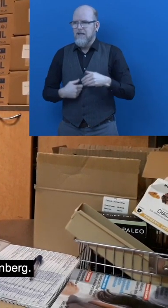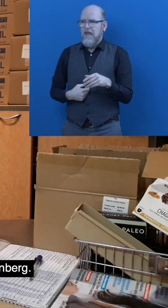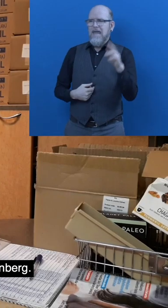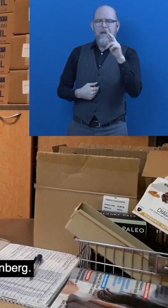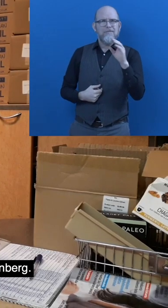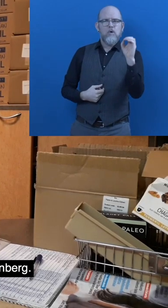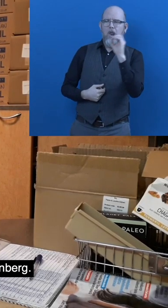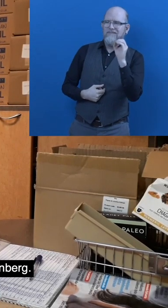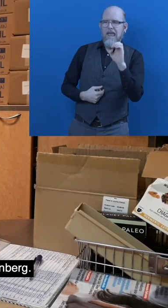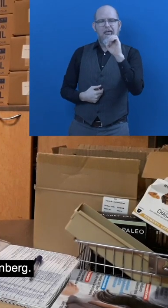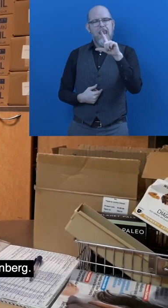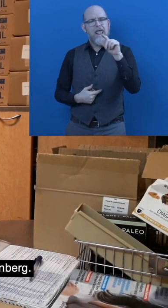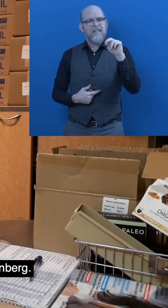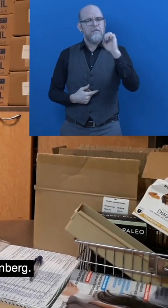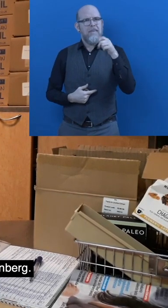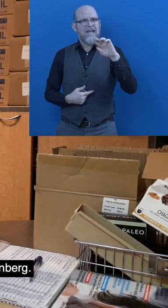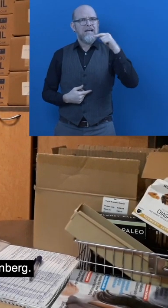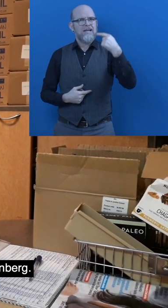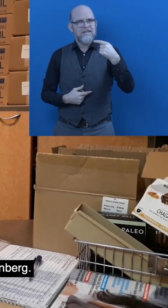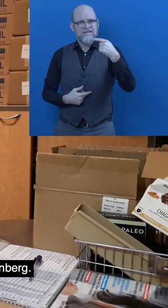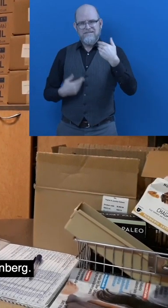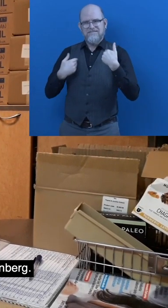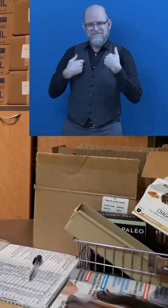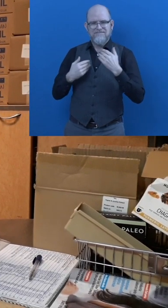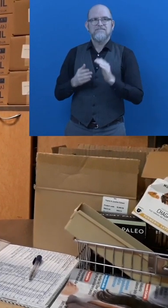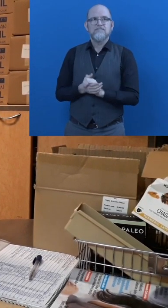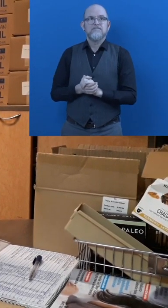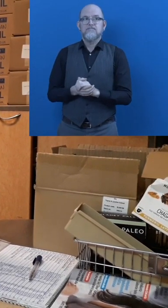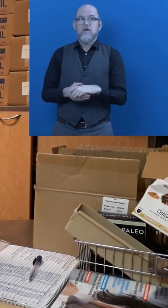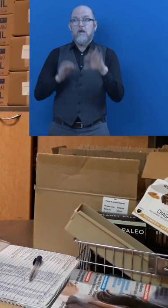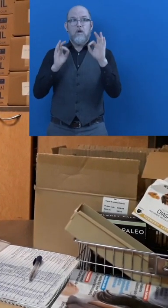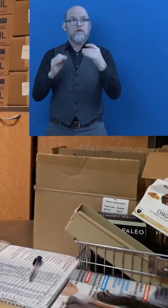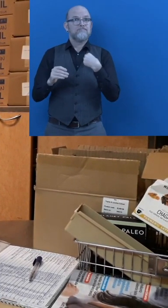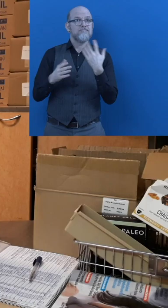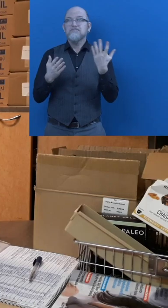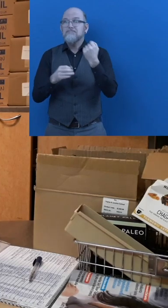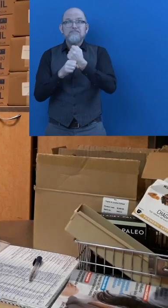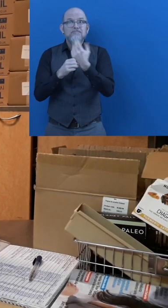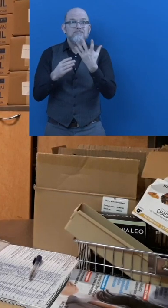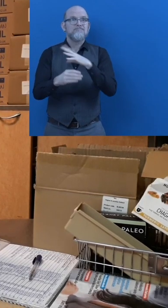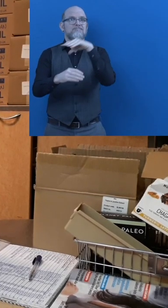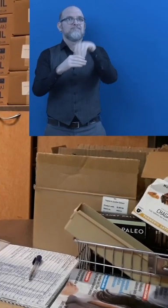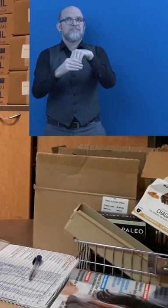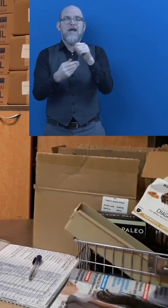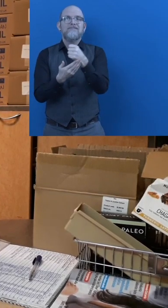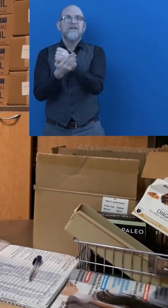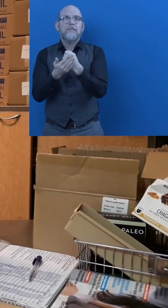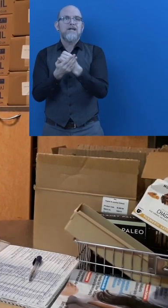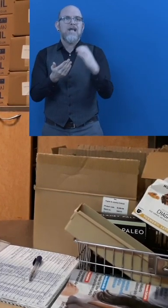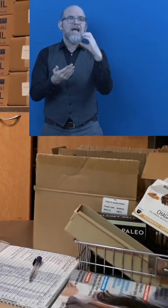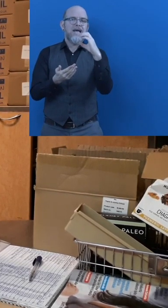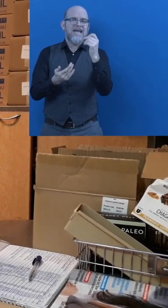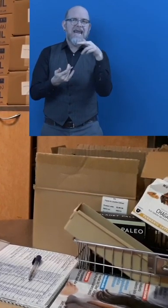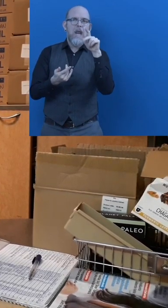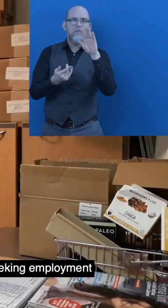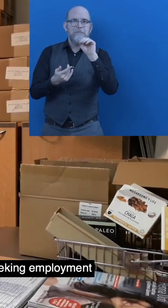is Rasmus Oliver Ellenberg. I work for Circlum